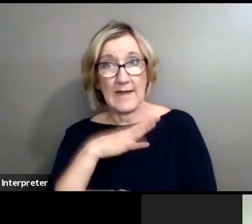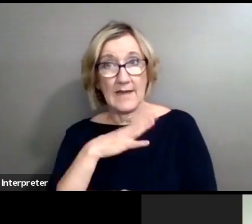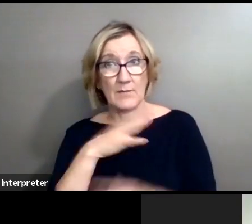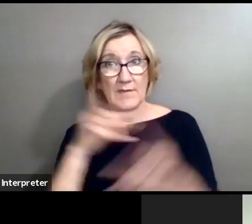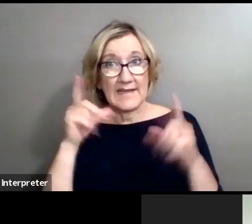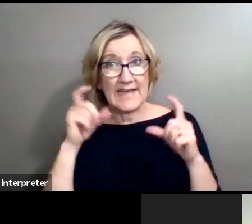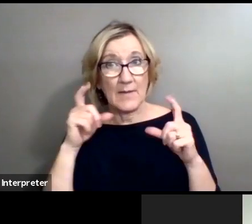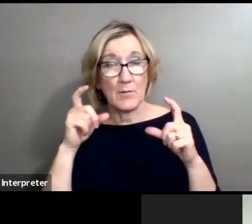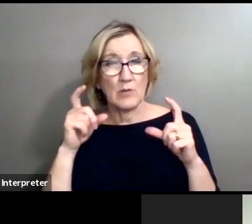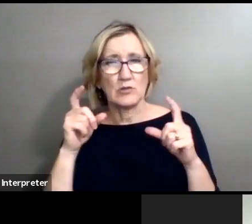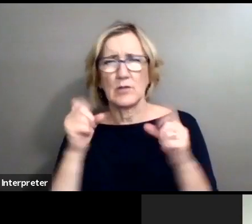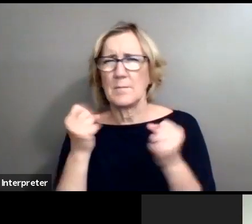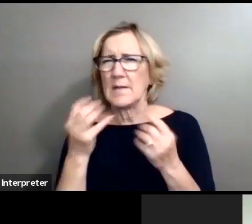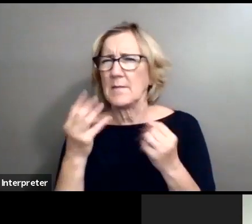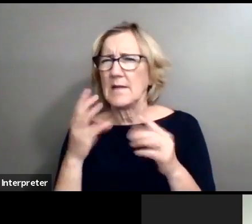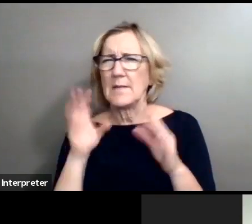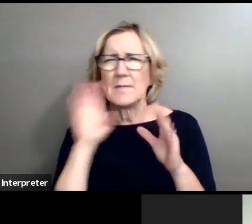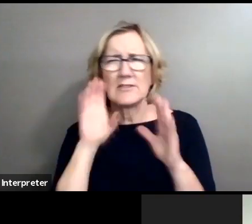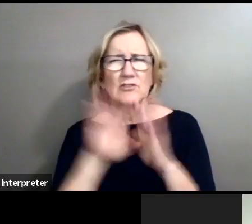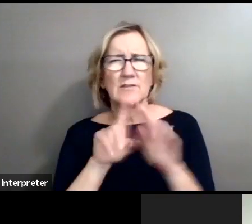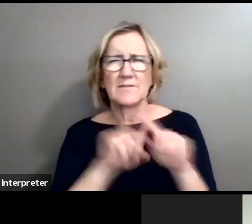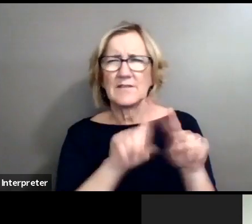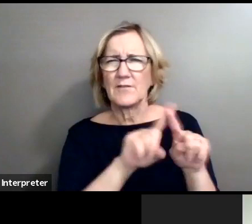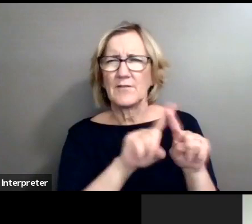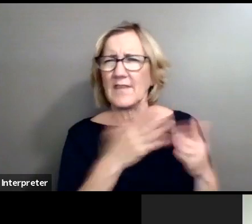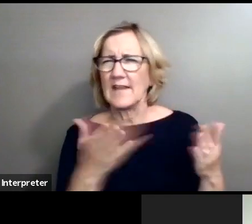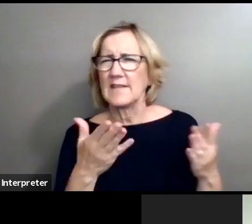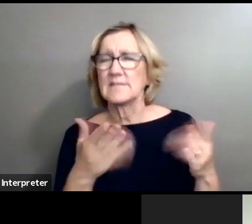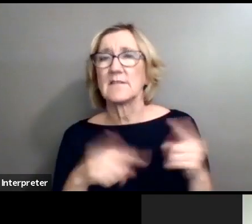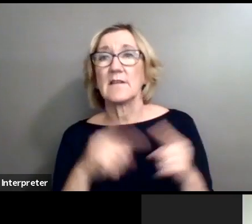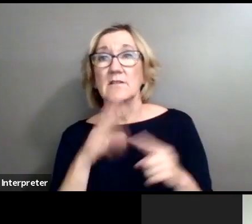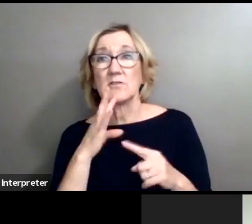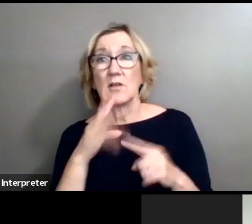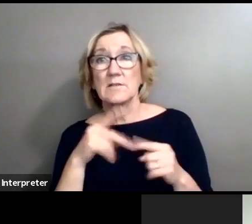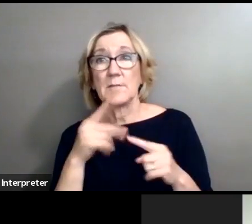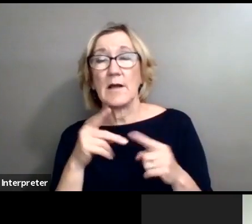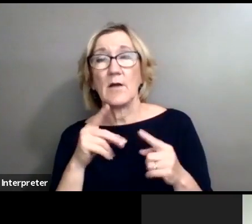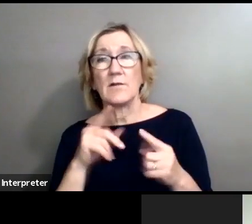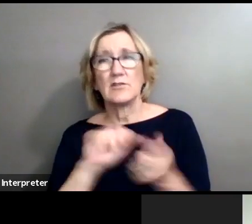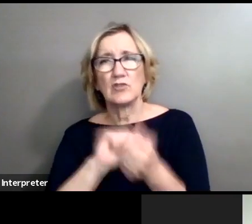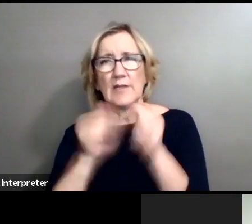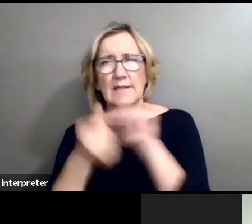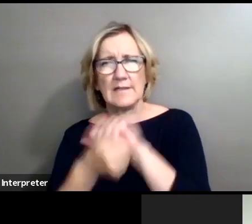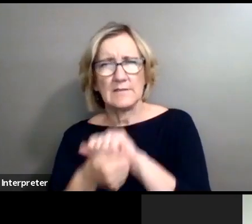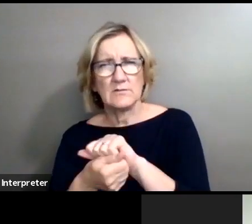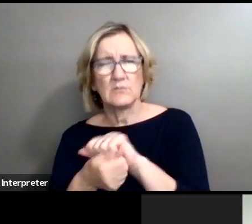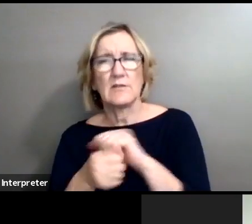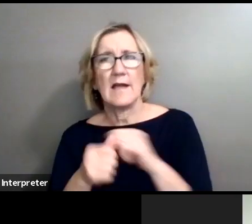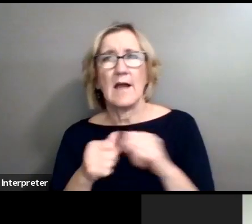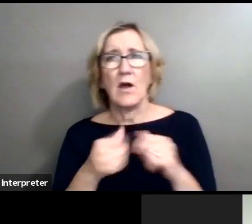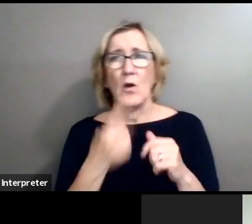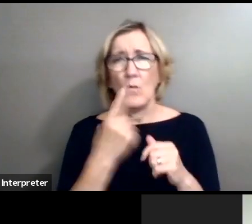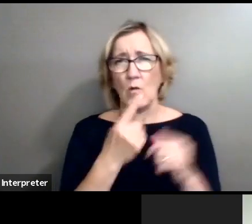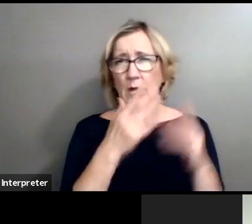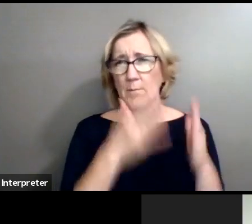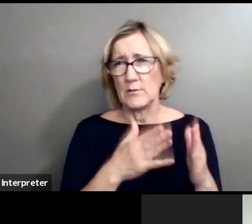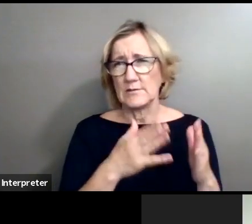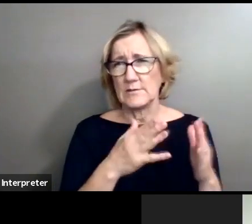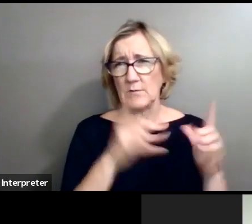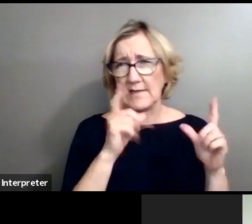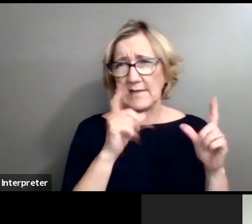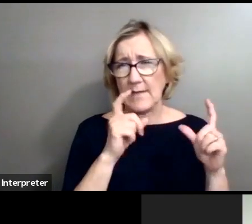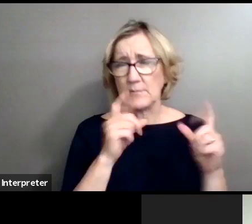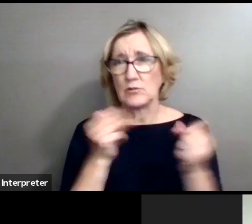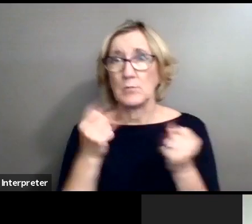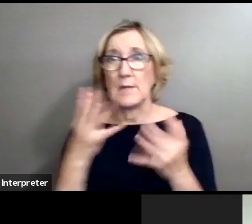who took tons of pictures of a lot of things. And then it kind of talked about the transition of how it went from one person with a camera to a